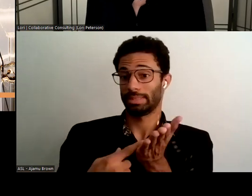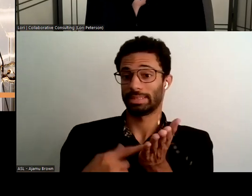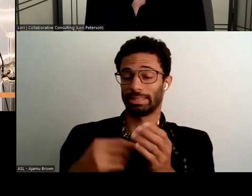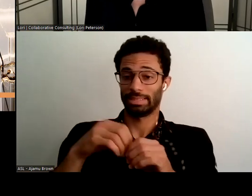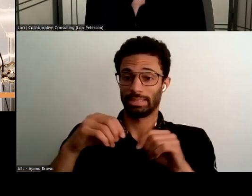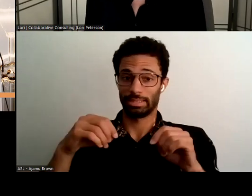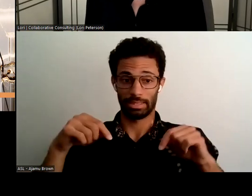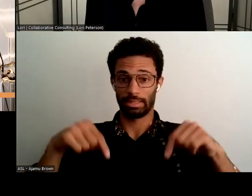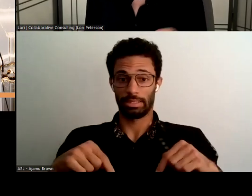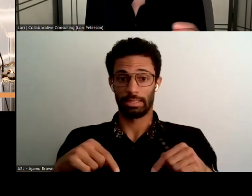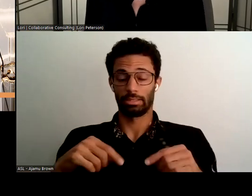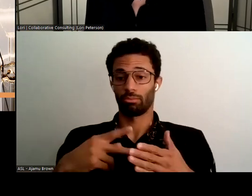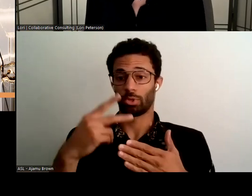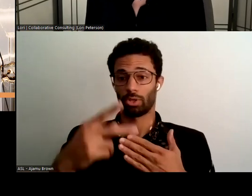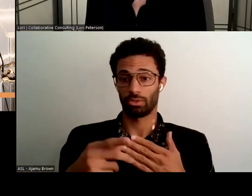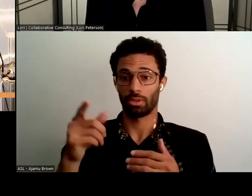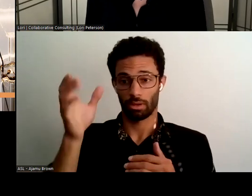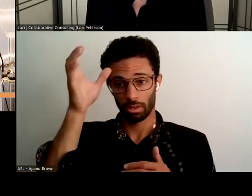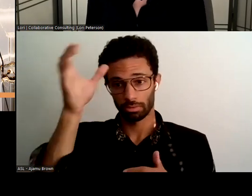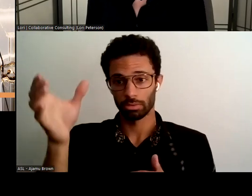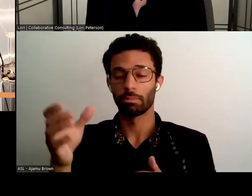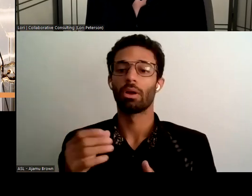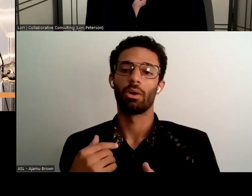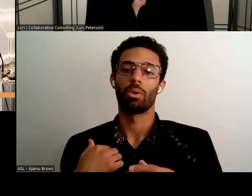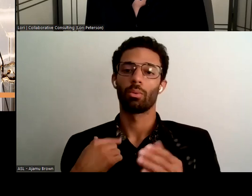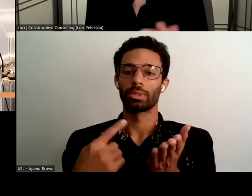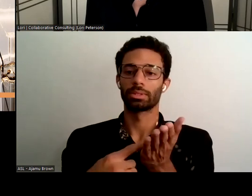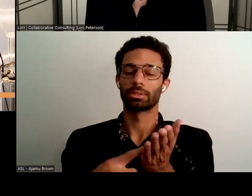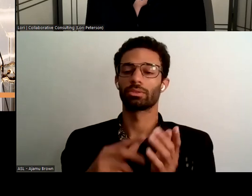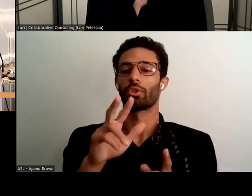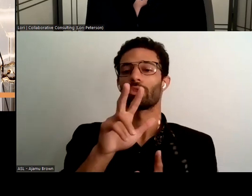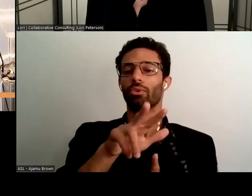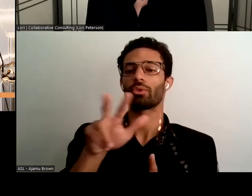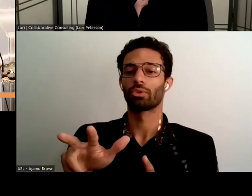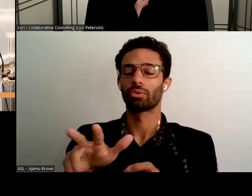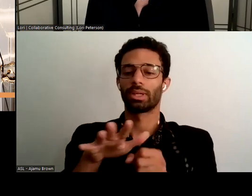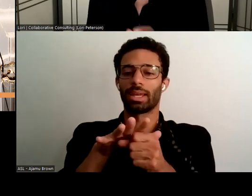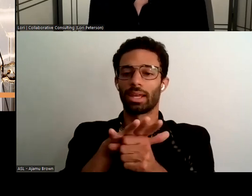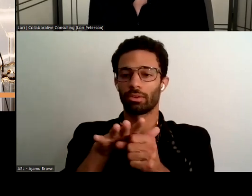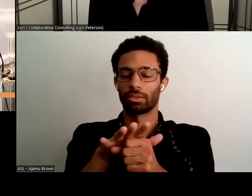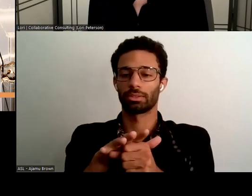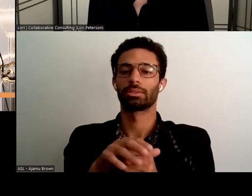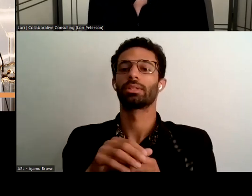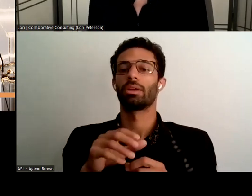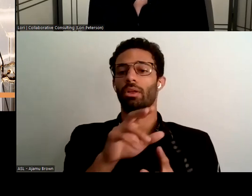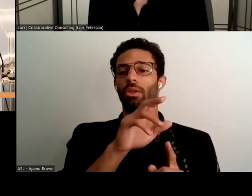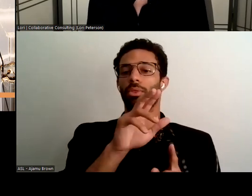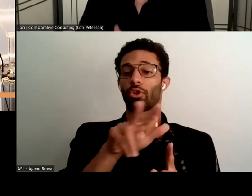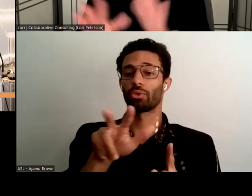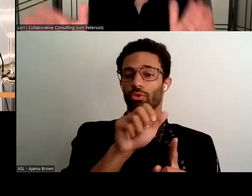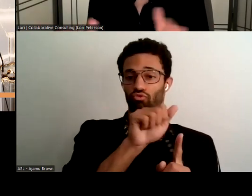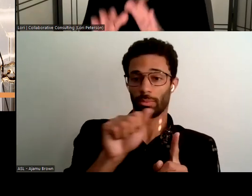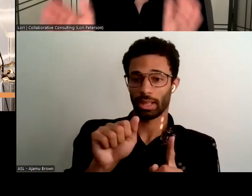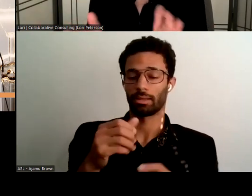project we're talking about the 33 area agencies on aging so the 33 triple a's and cda